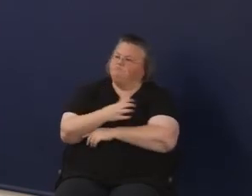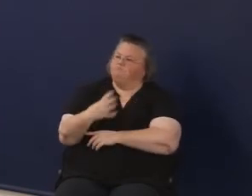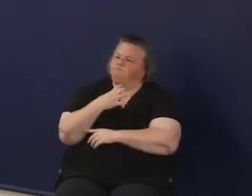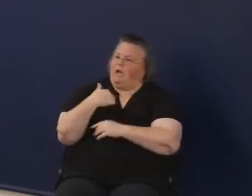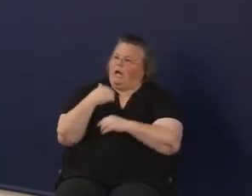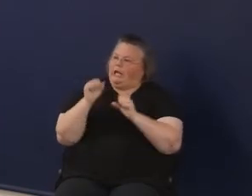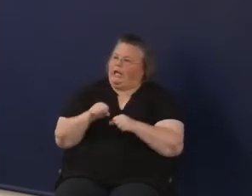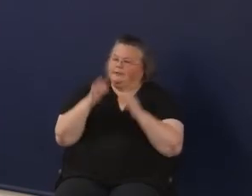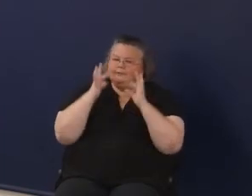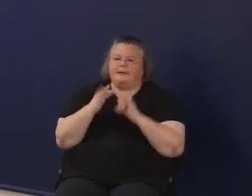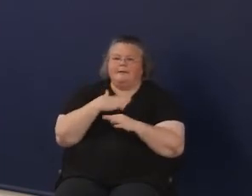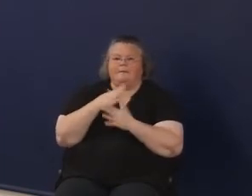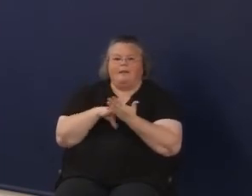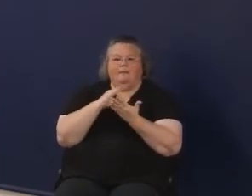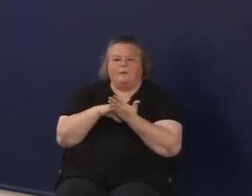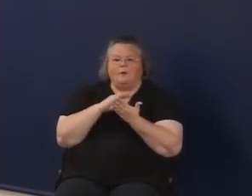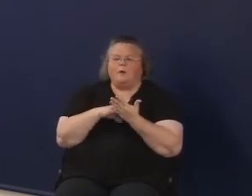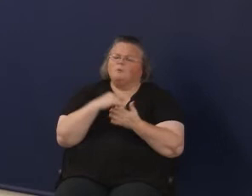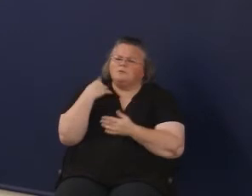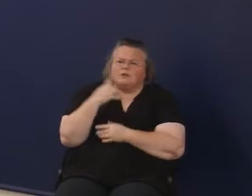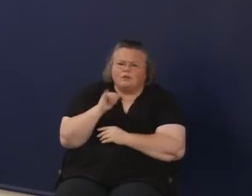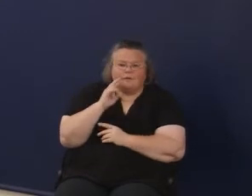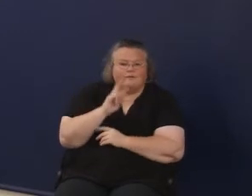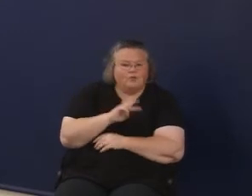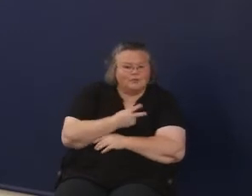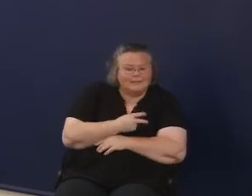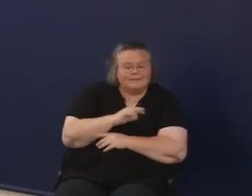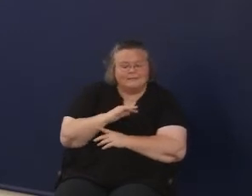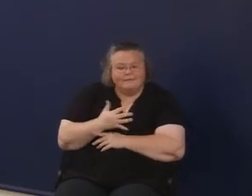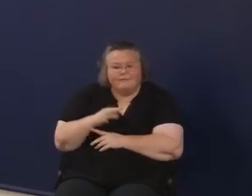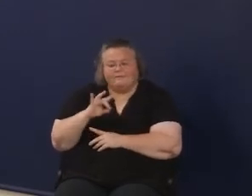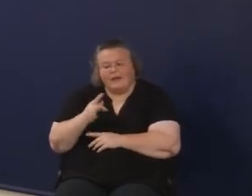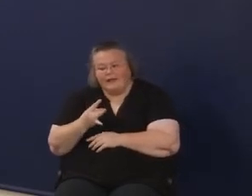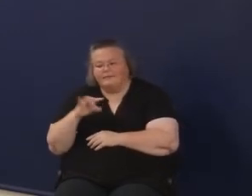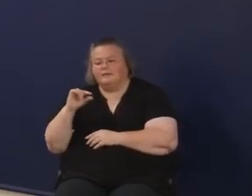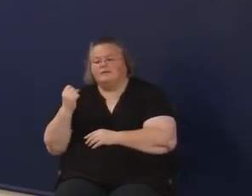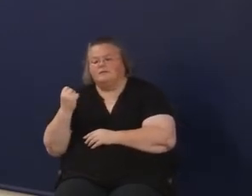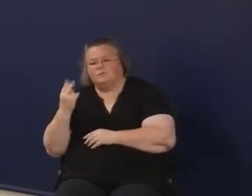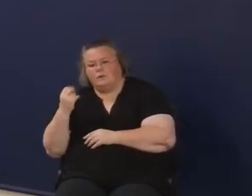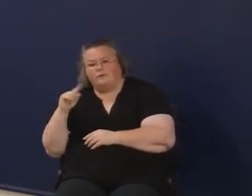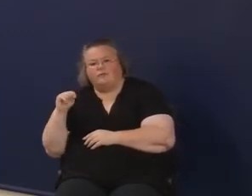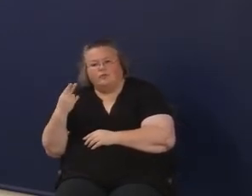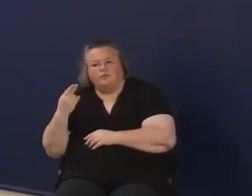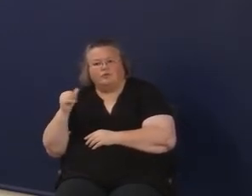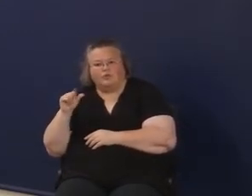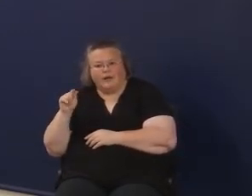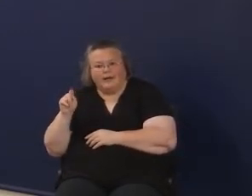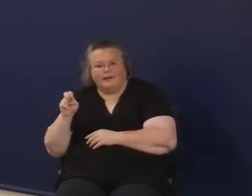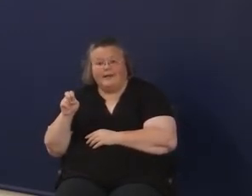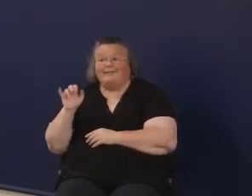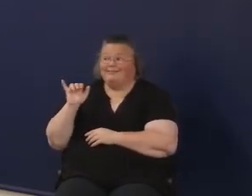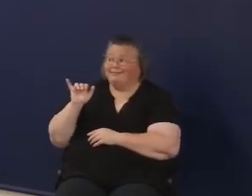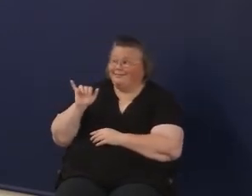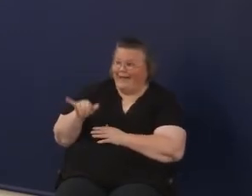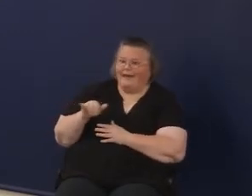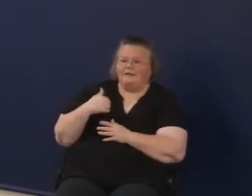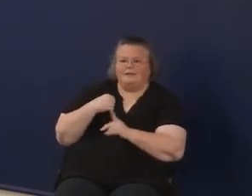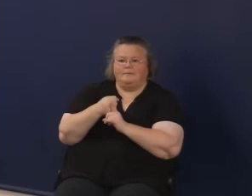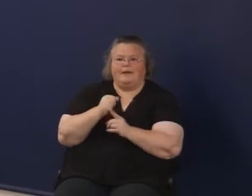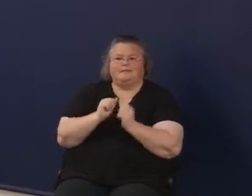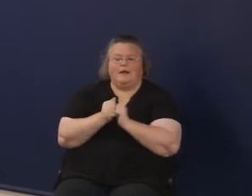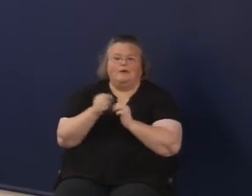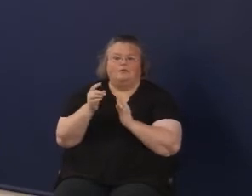does that mean at a second grade level and a fifth grade level and an eighth grade level? I think that has real implications for the design of what learning looks like.